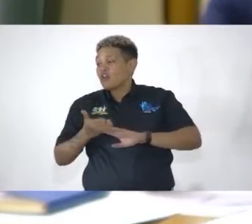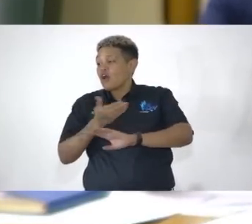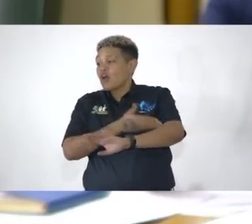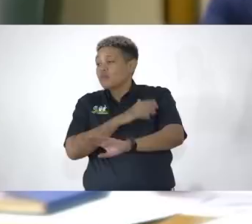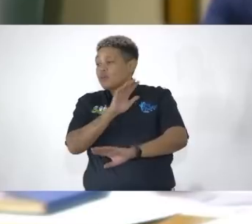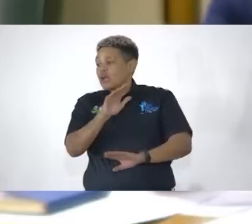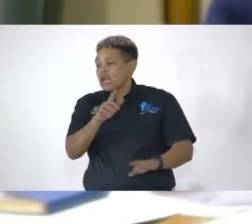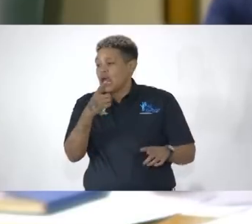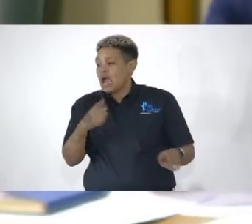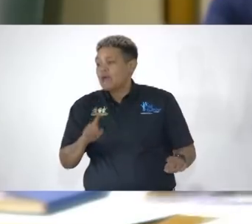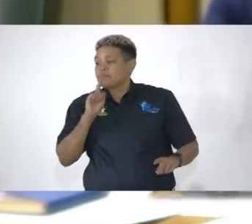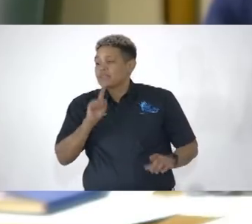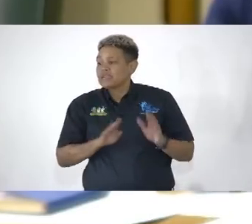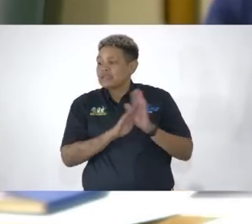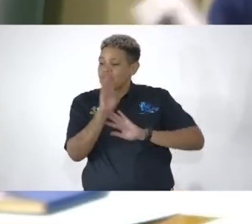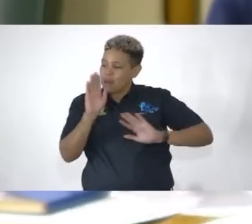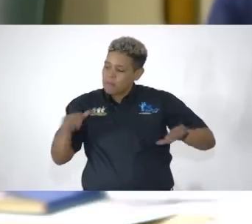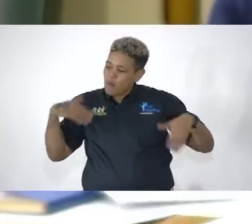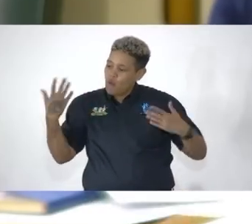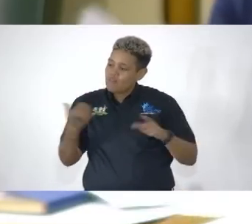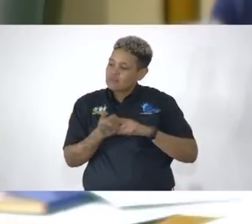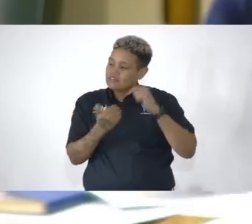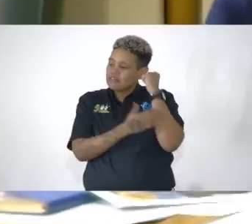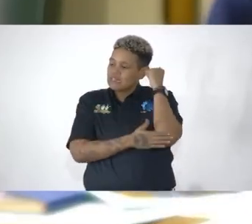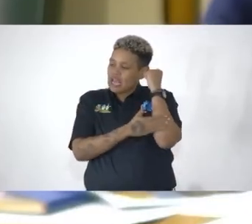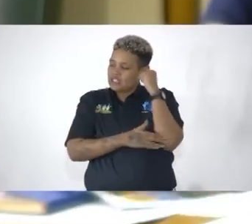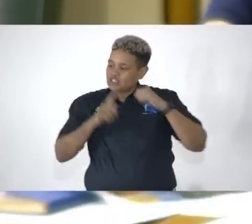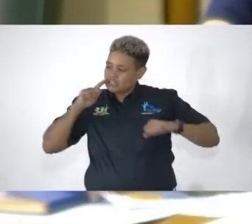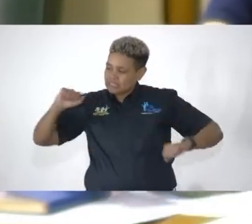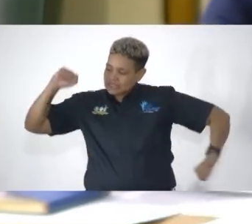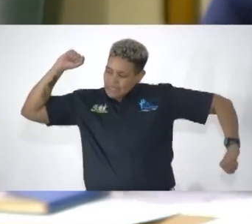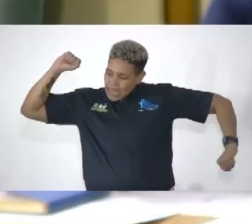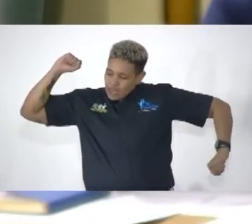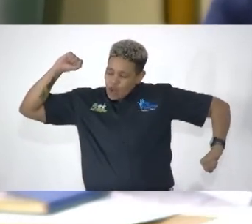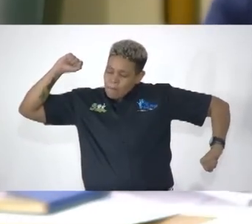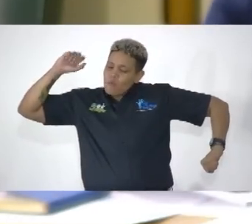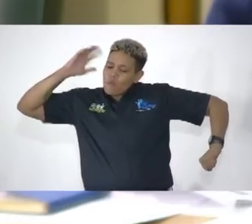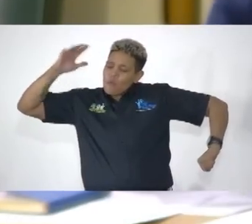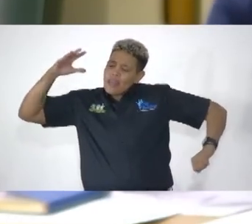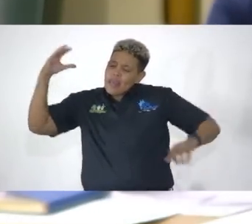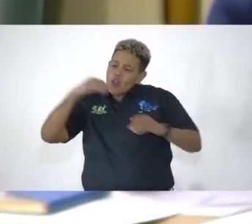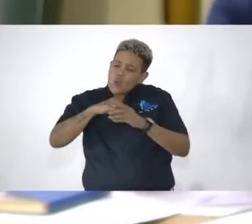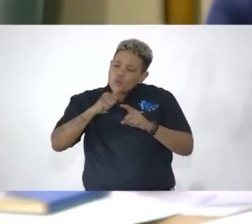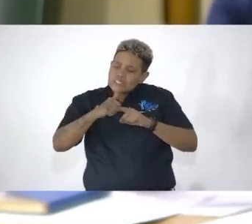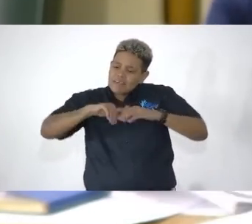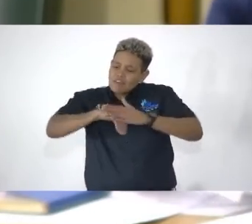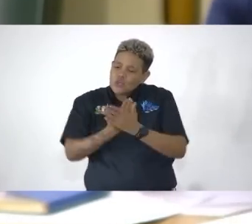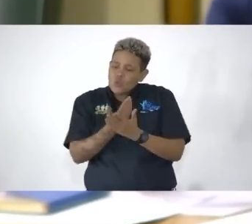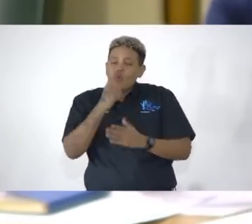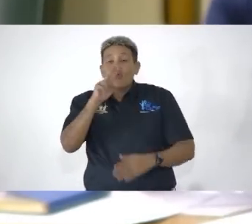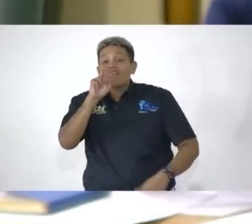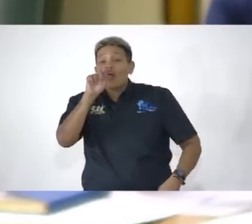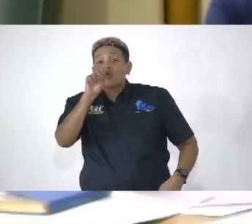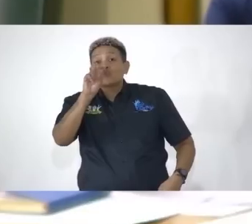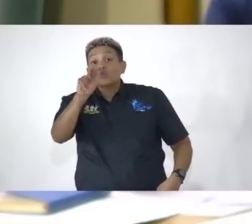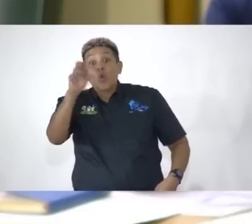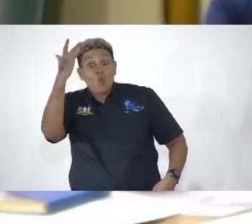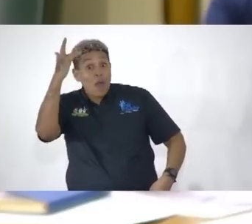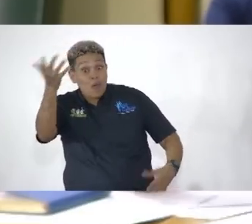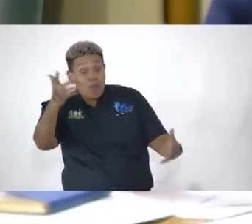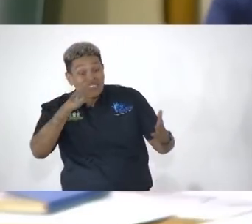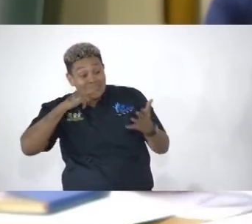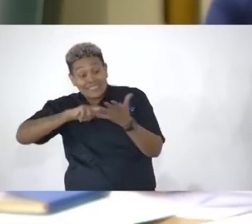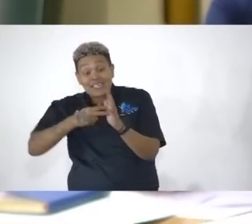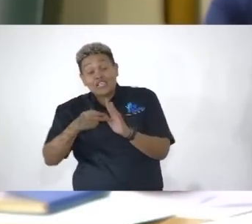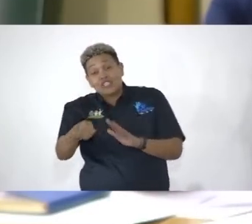the redevelopment of the national stadium will include a new velodrome, because what the